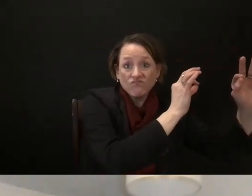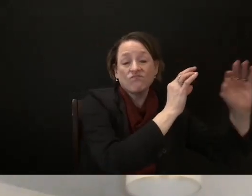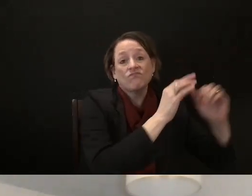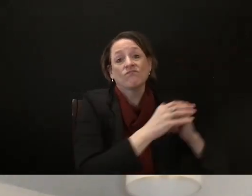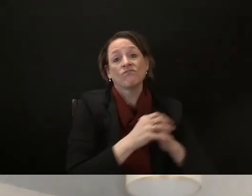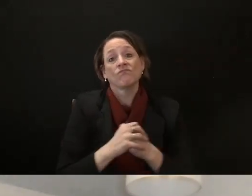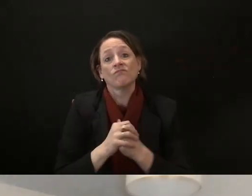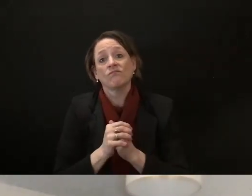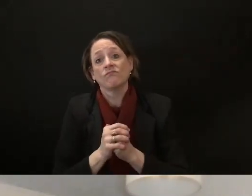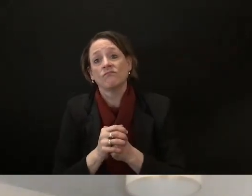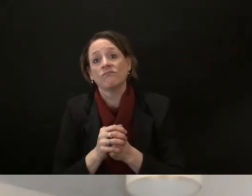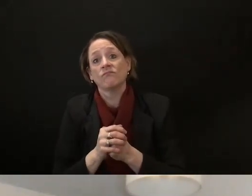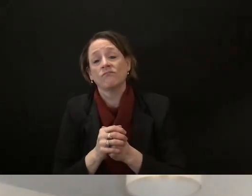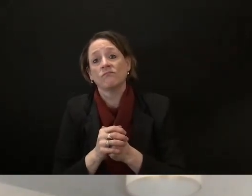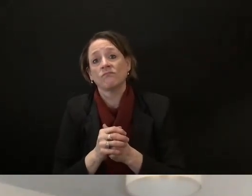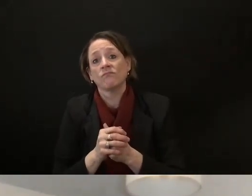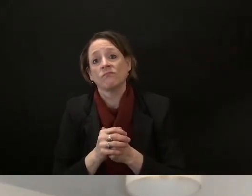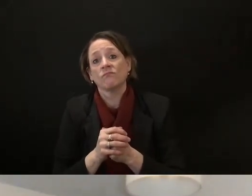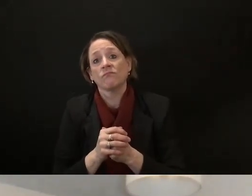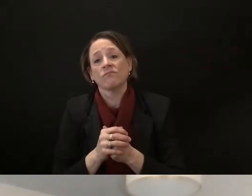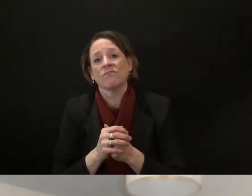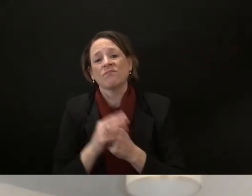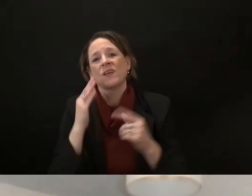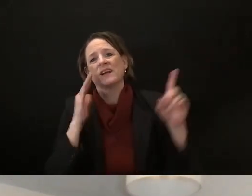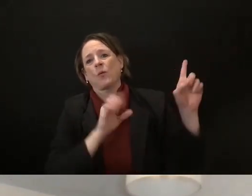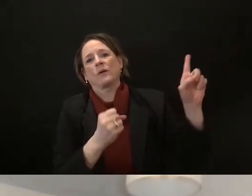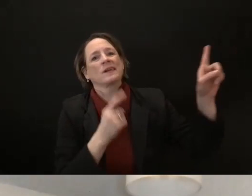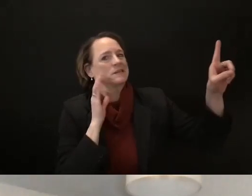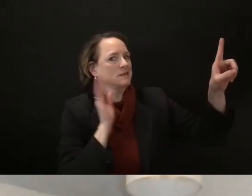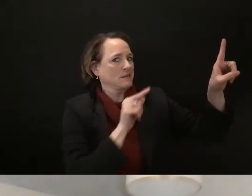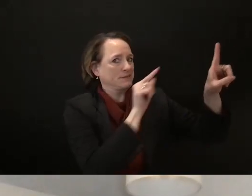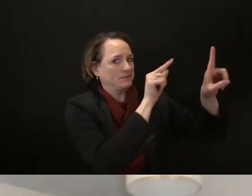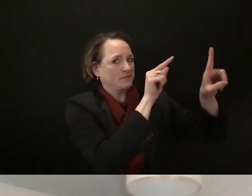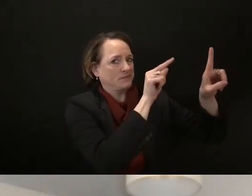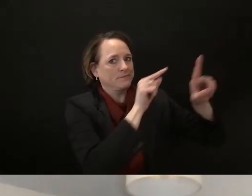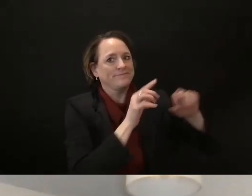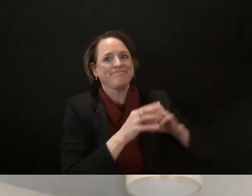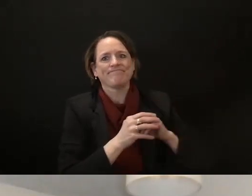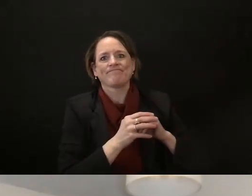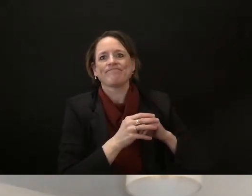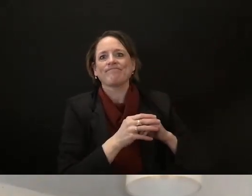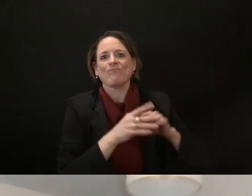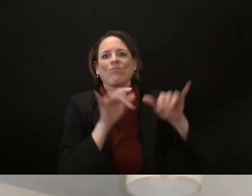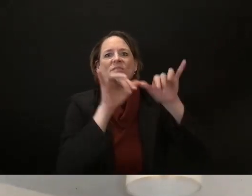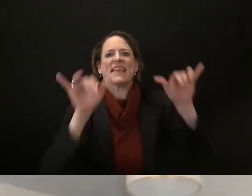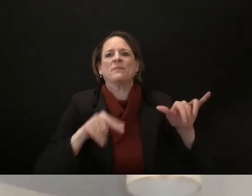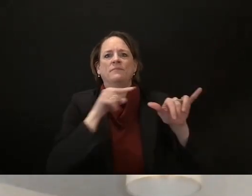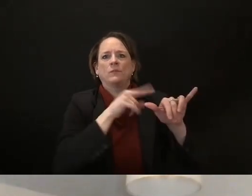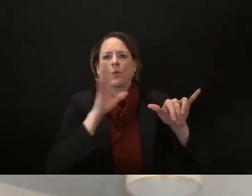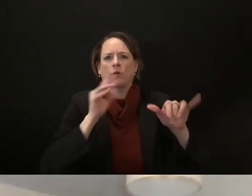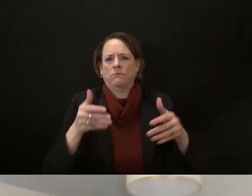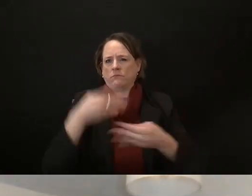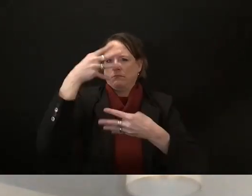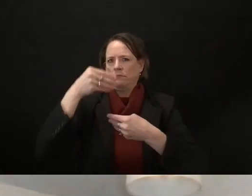otherwise not be flagged uh for potential fraud yes we want to address fraud but the reality is um